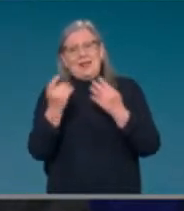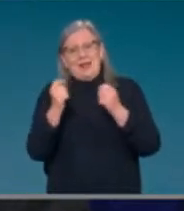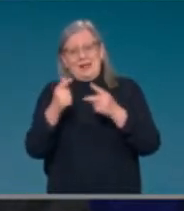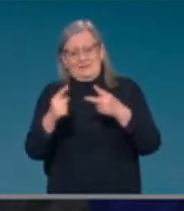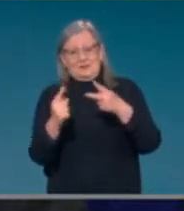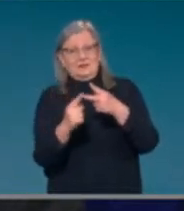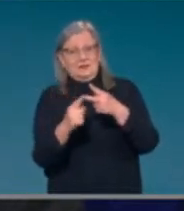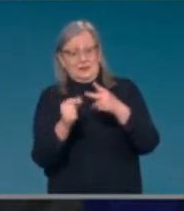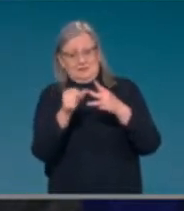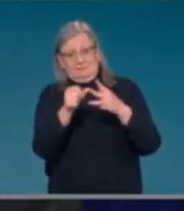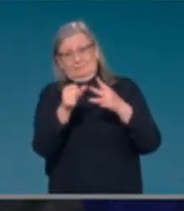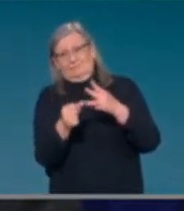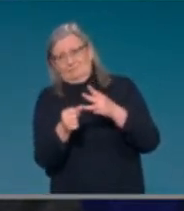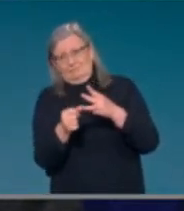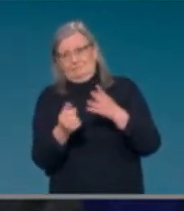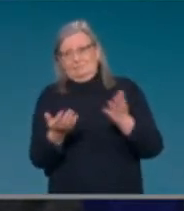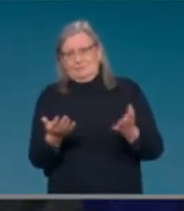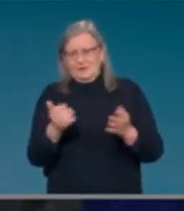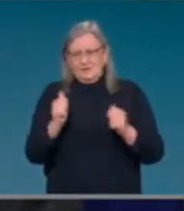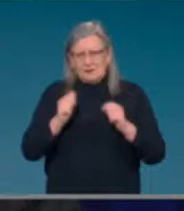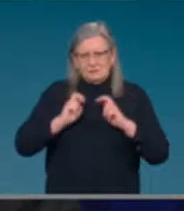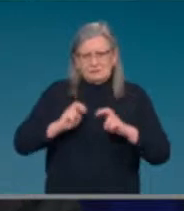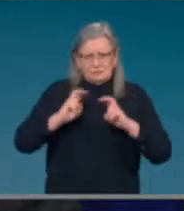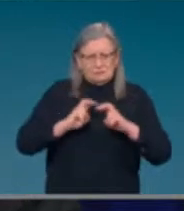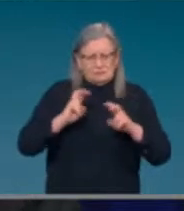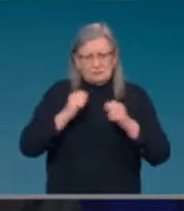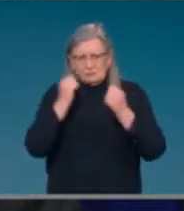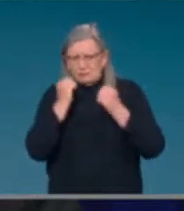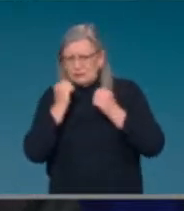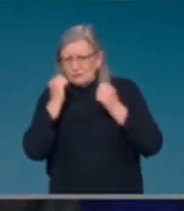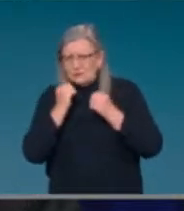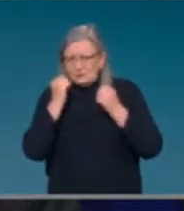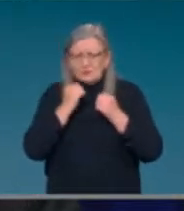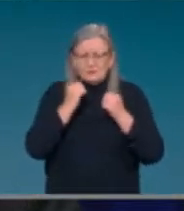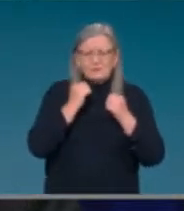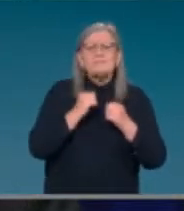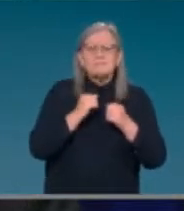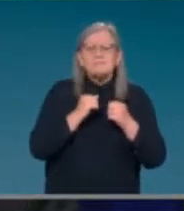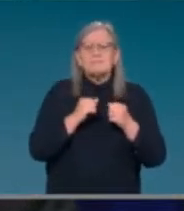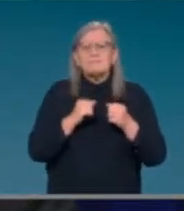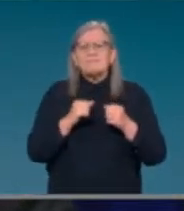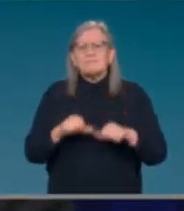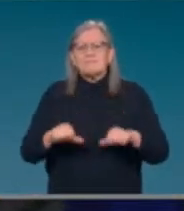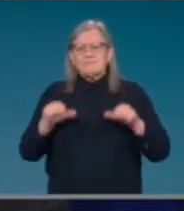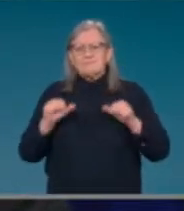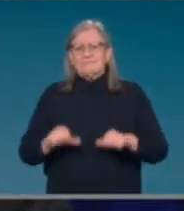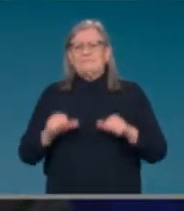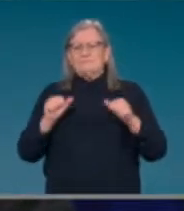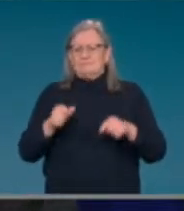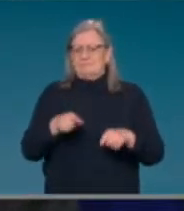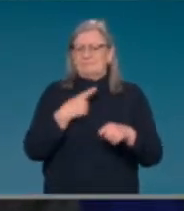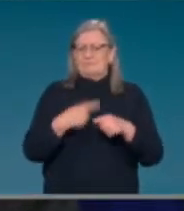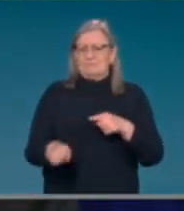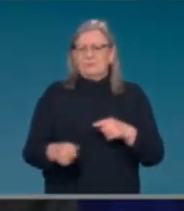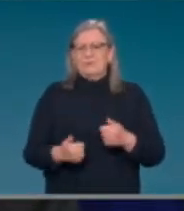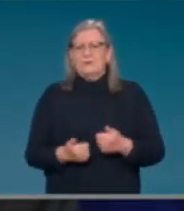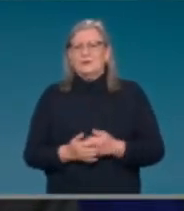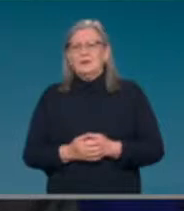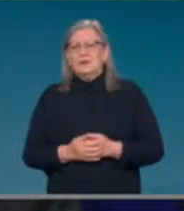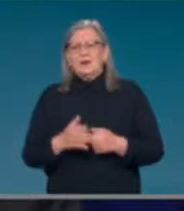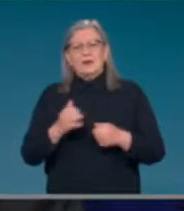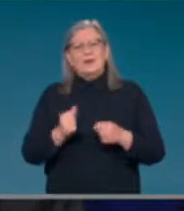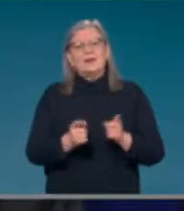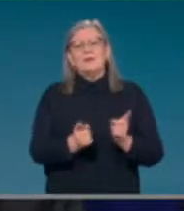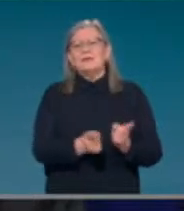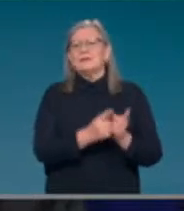of the product information or the official approval of a vaccine. And there's a range of immunocompromised conditions,